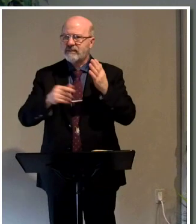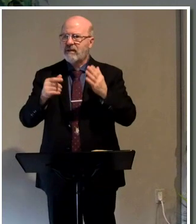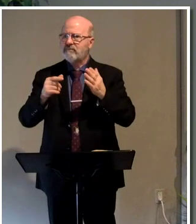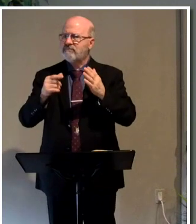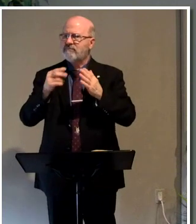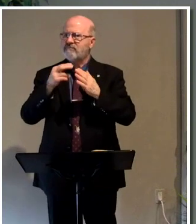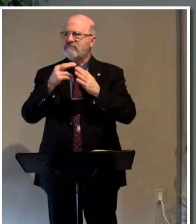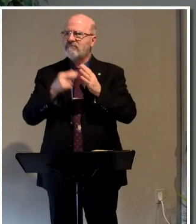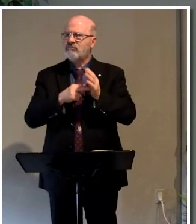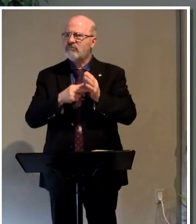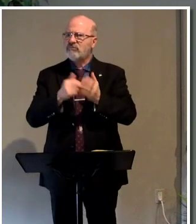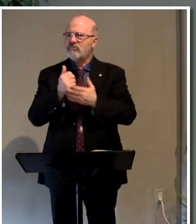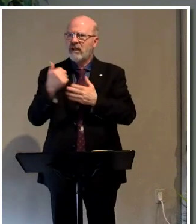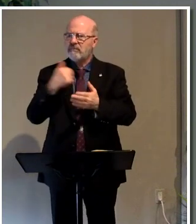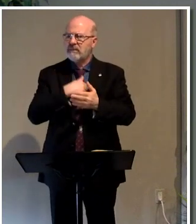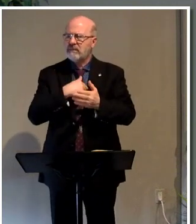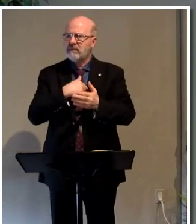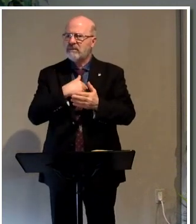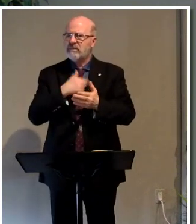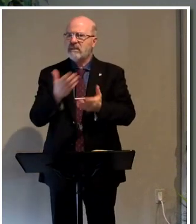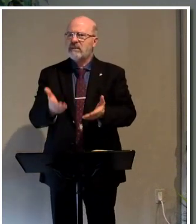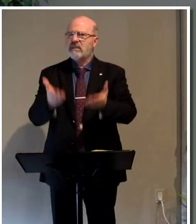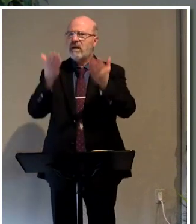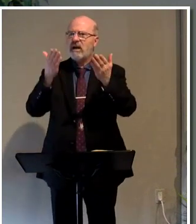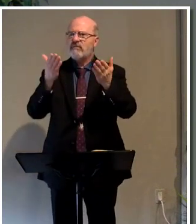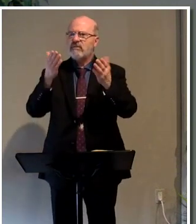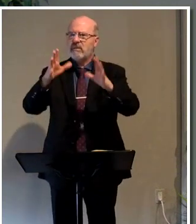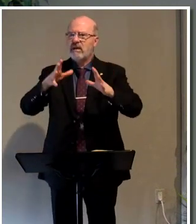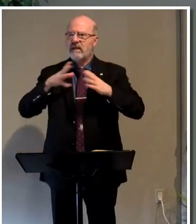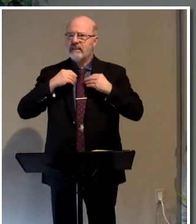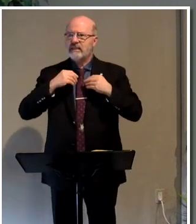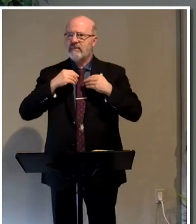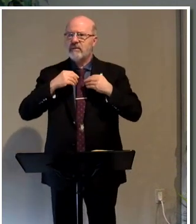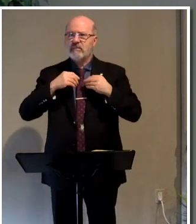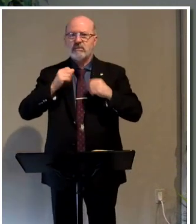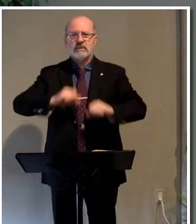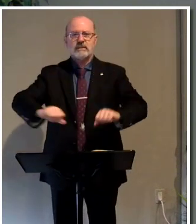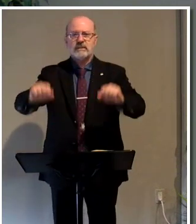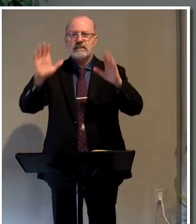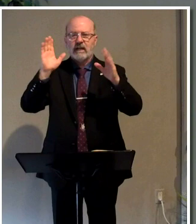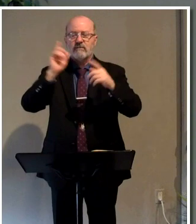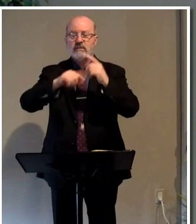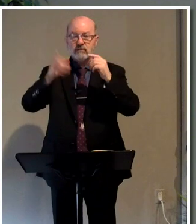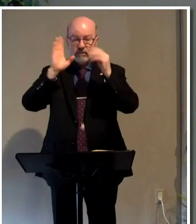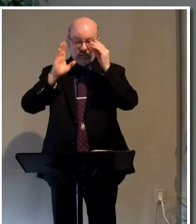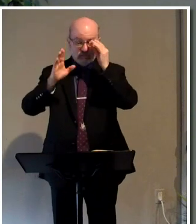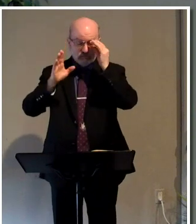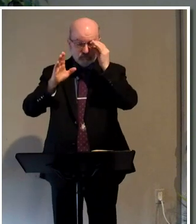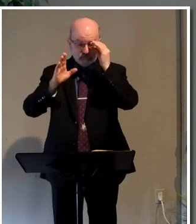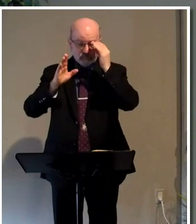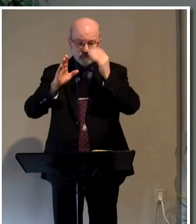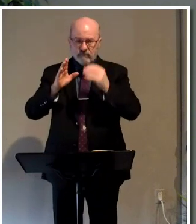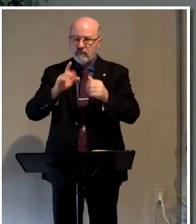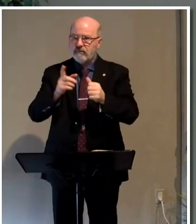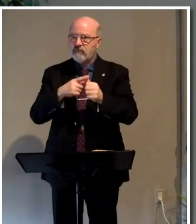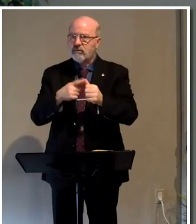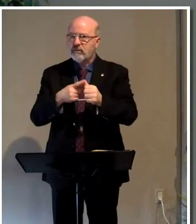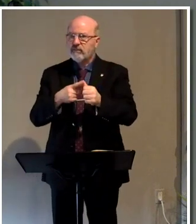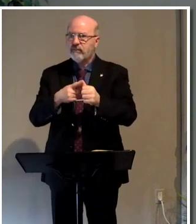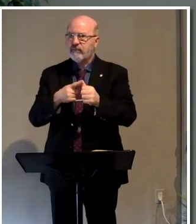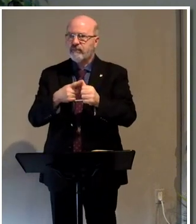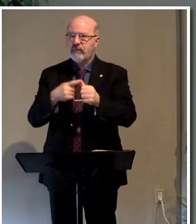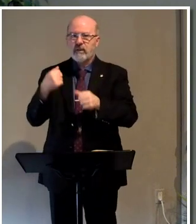to help us offer up acceptable sacrifices to God? What are some guidelines? Well, first of all,